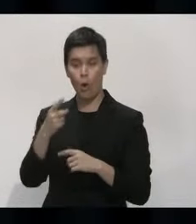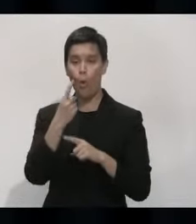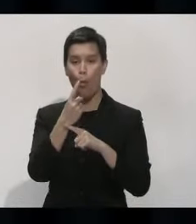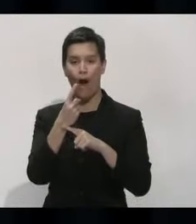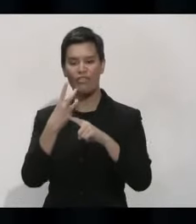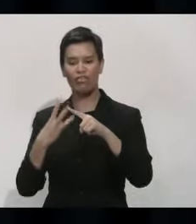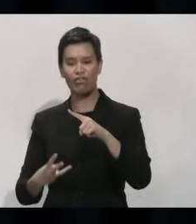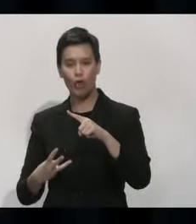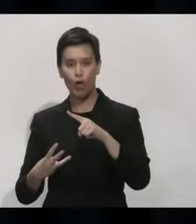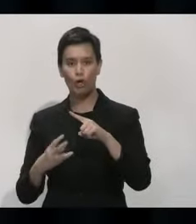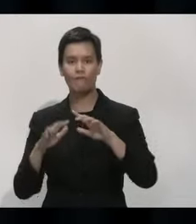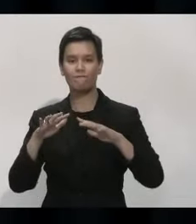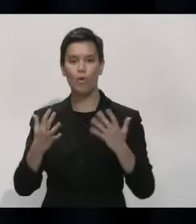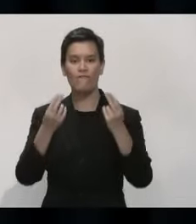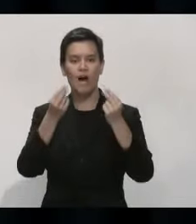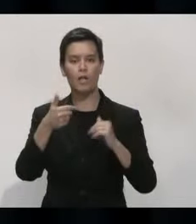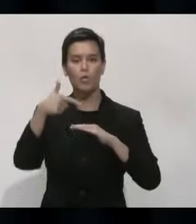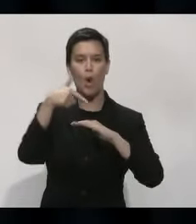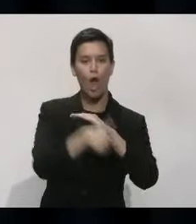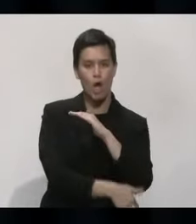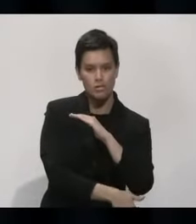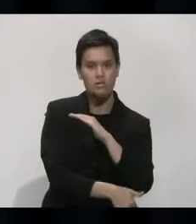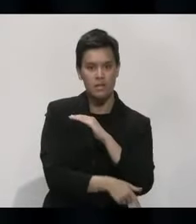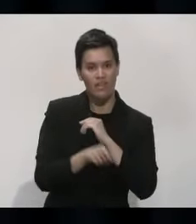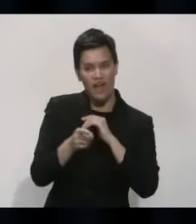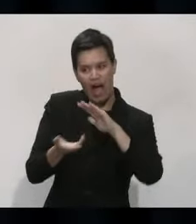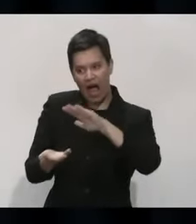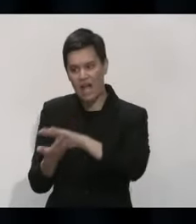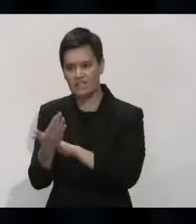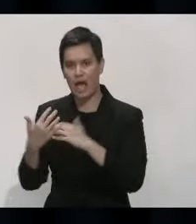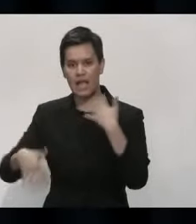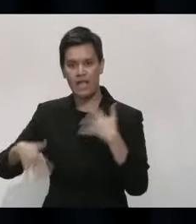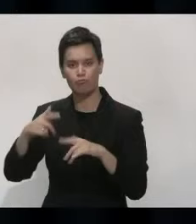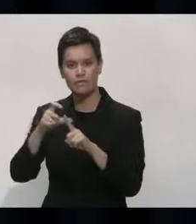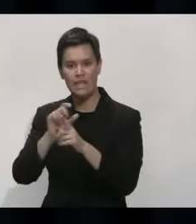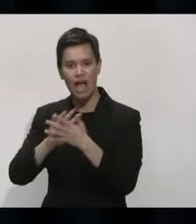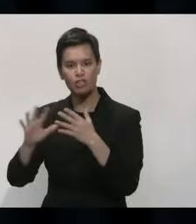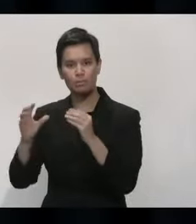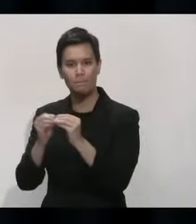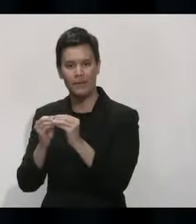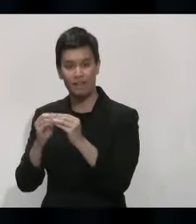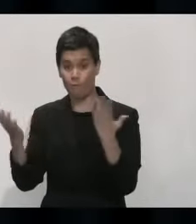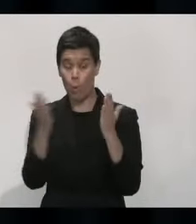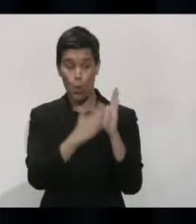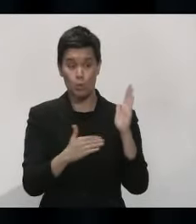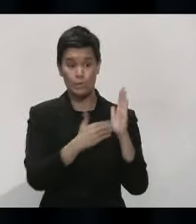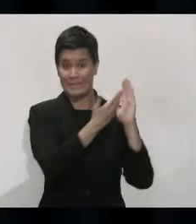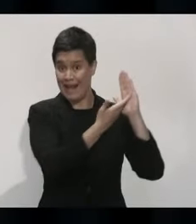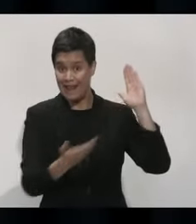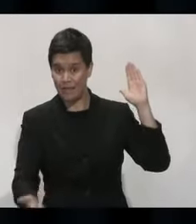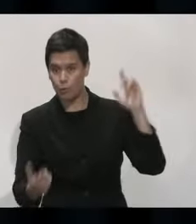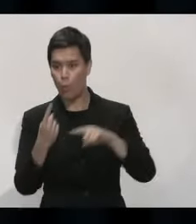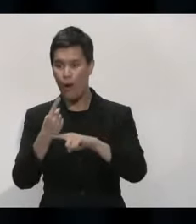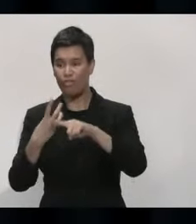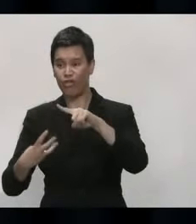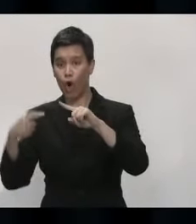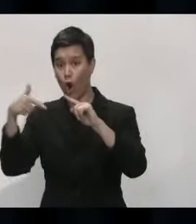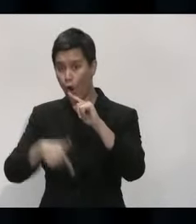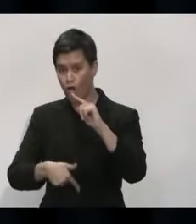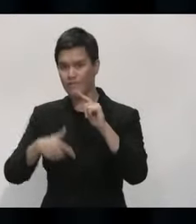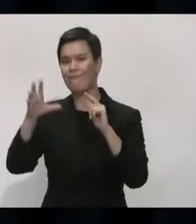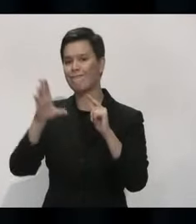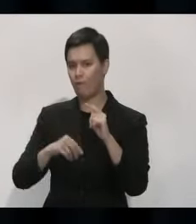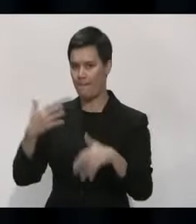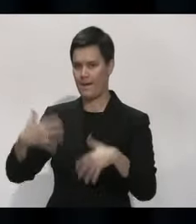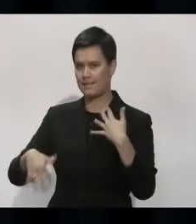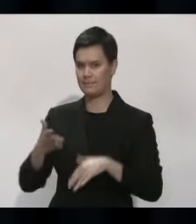Canterbury. that is unsustainable. You know, there are some serious financial issues there that do need to be addressed. I'm